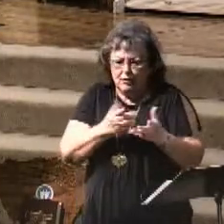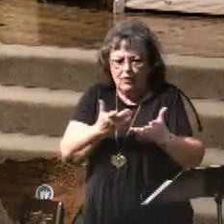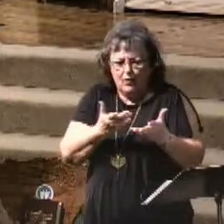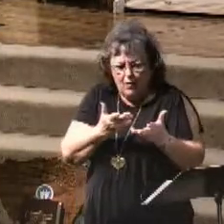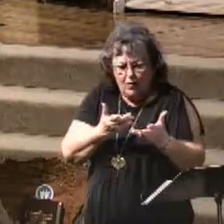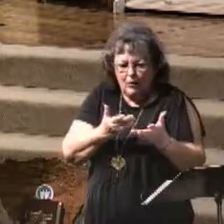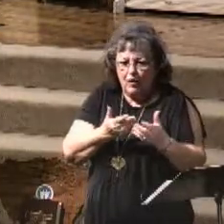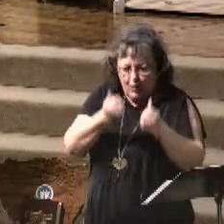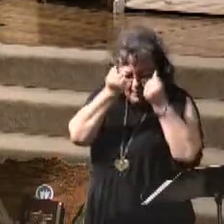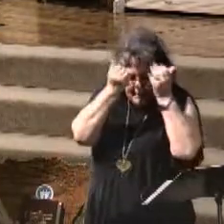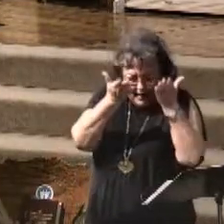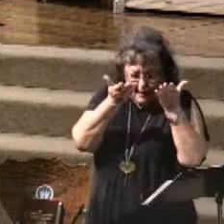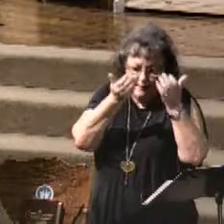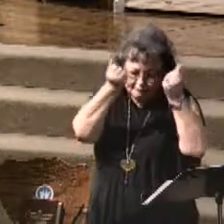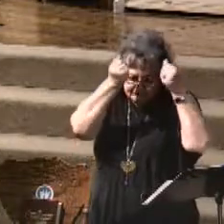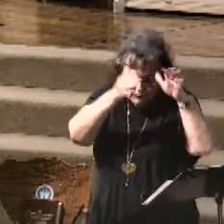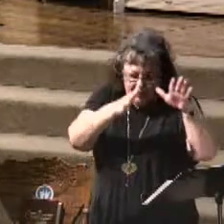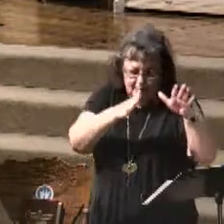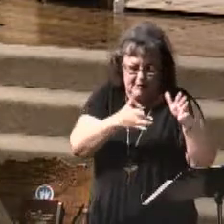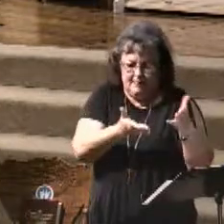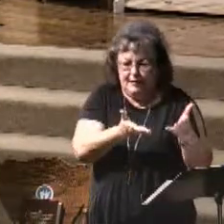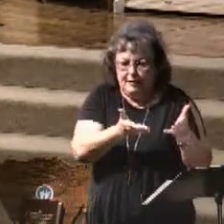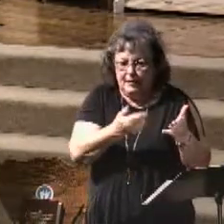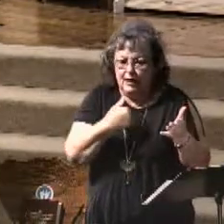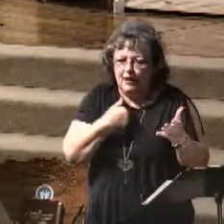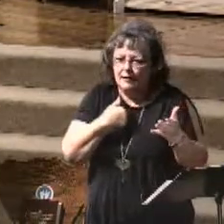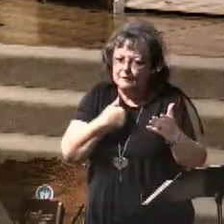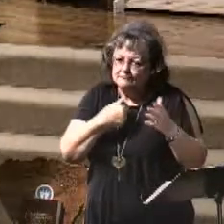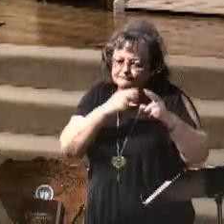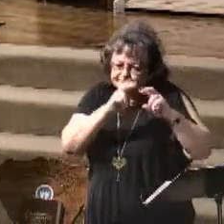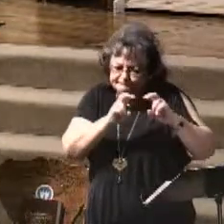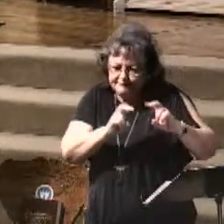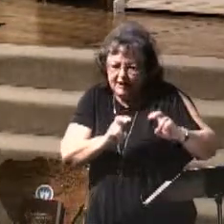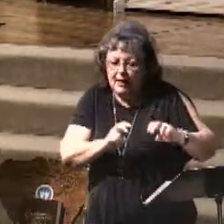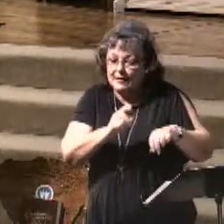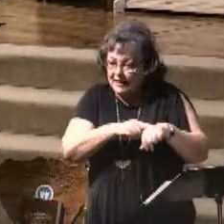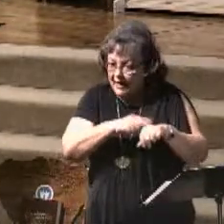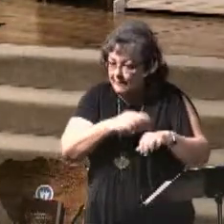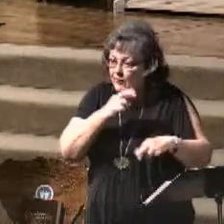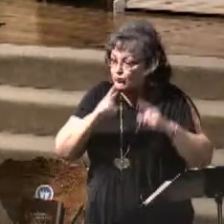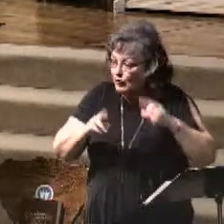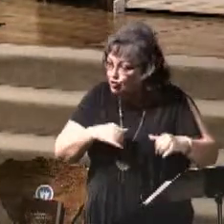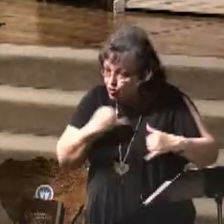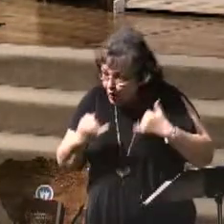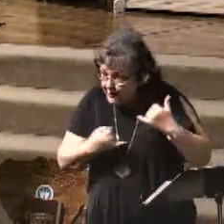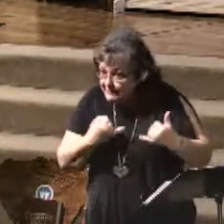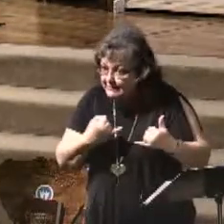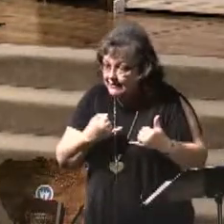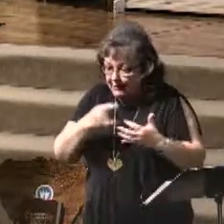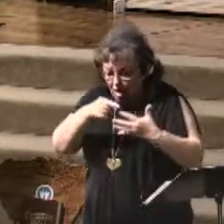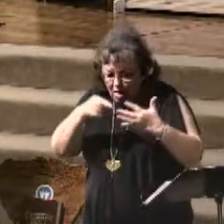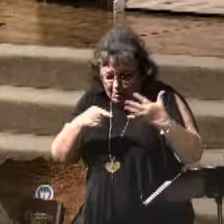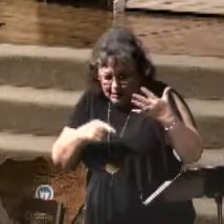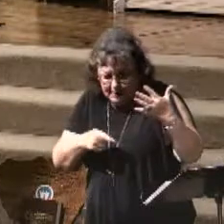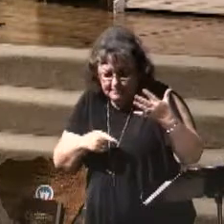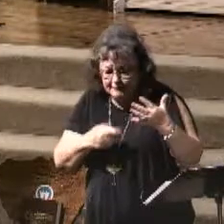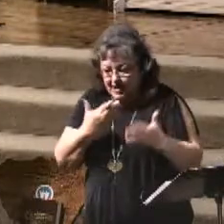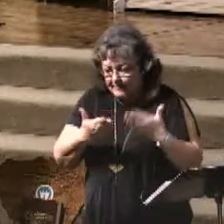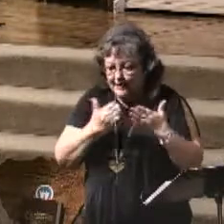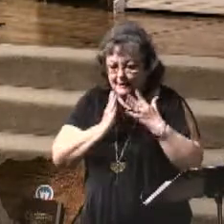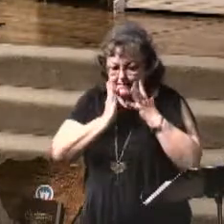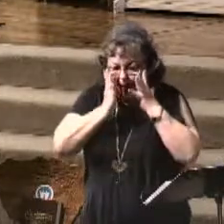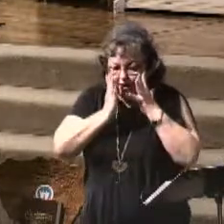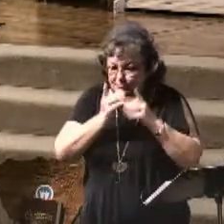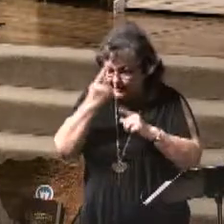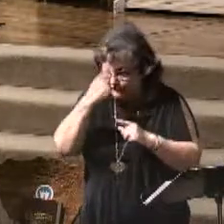but it will be an inventory. It will be a time of rejoicing. It'll be a time of embarrassment to some.